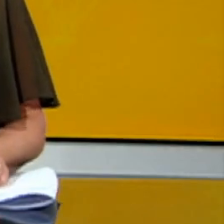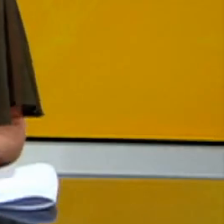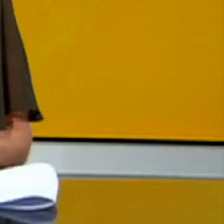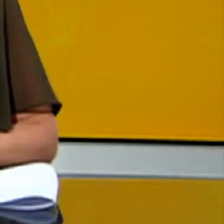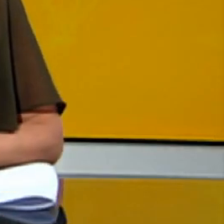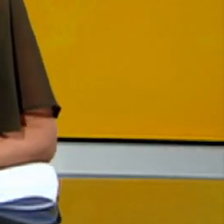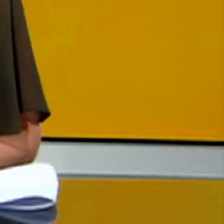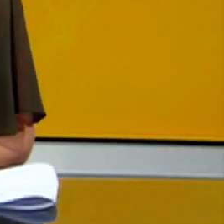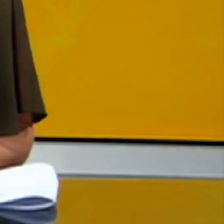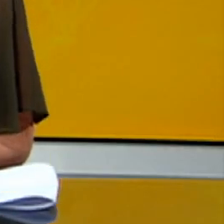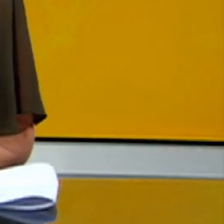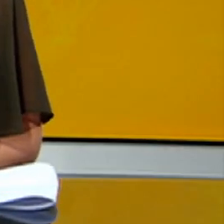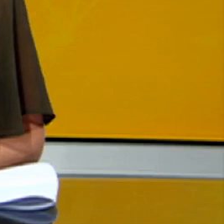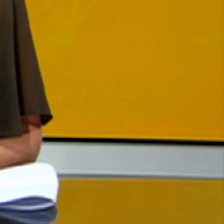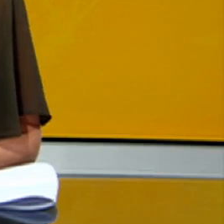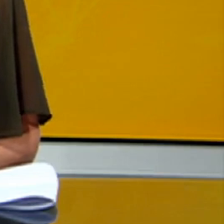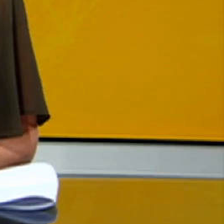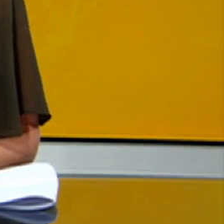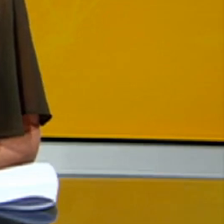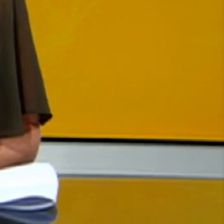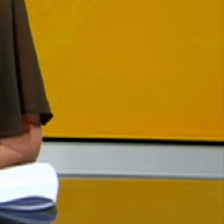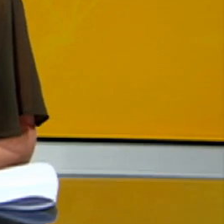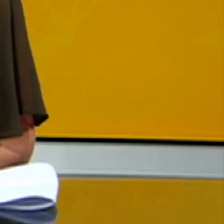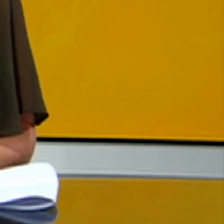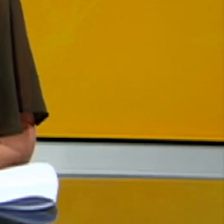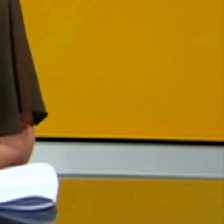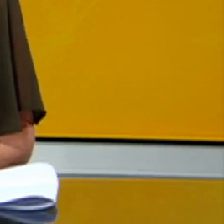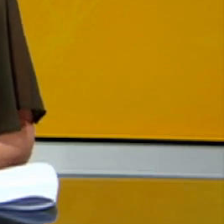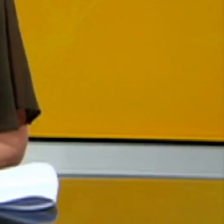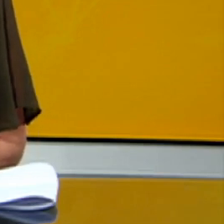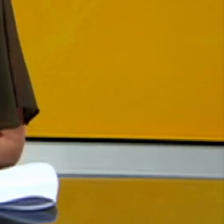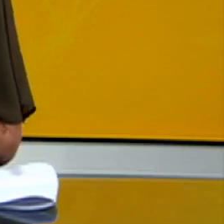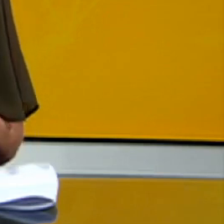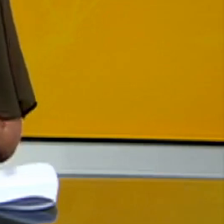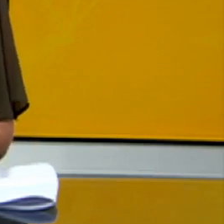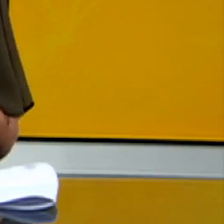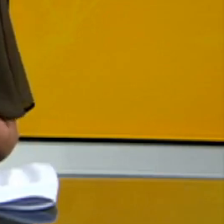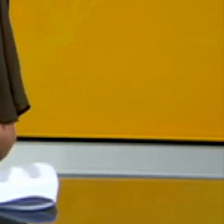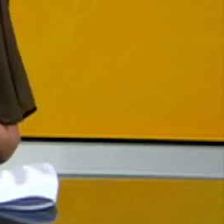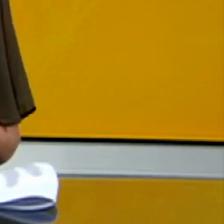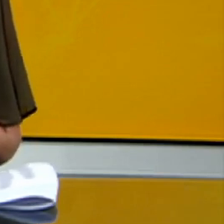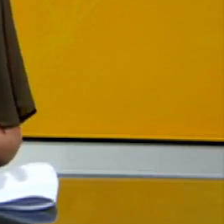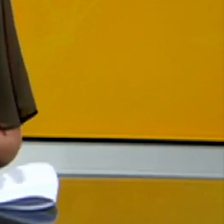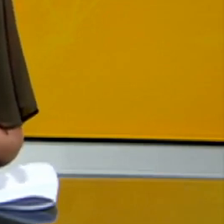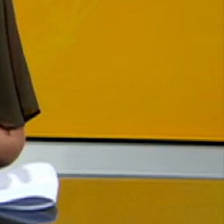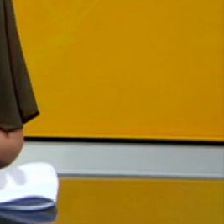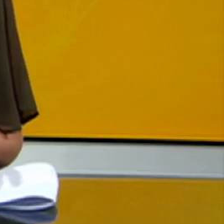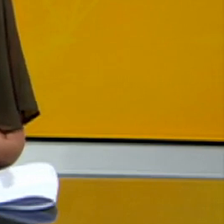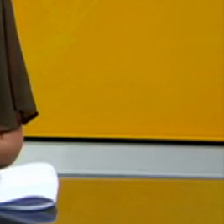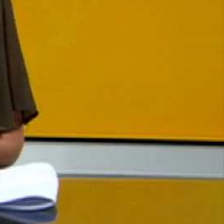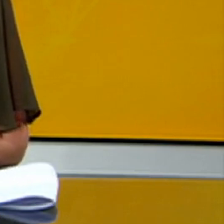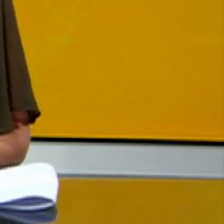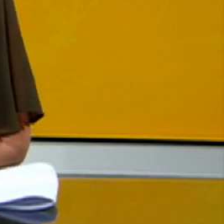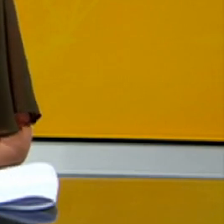All right, President Cyril Ramaphosa addressing the nation tonight and this is as a third wave in South